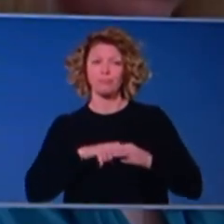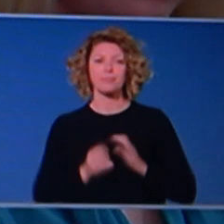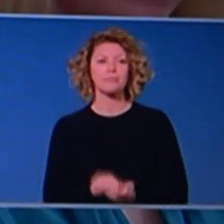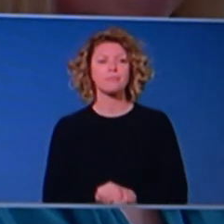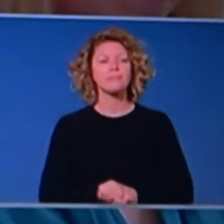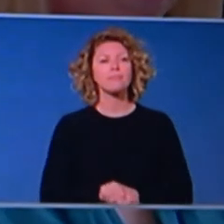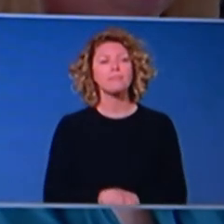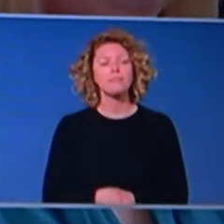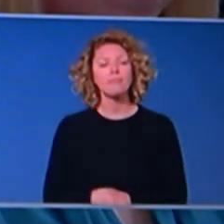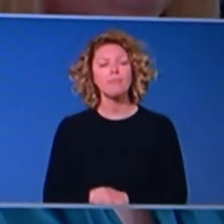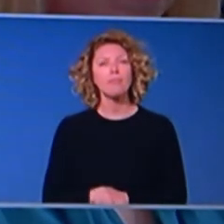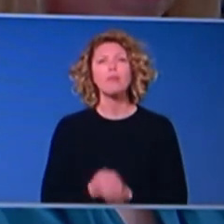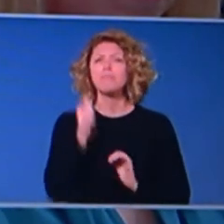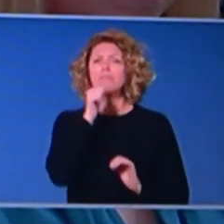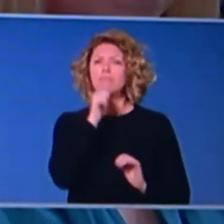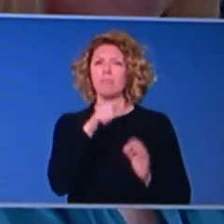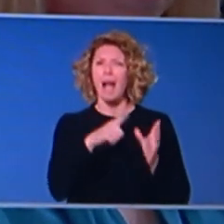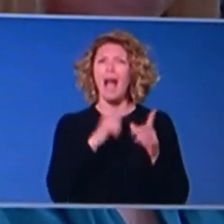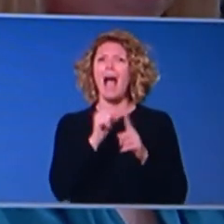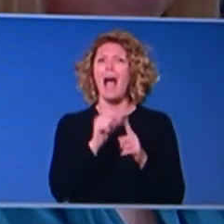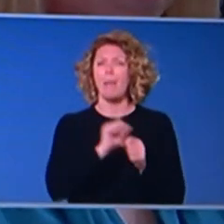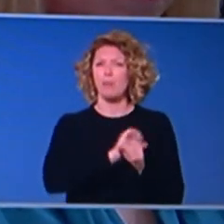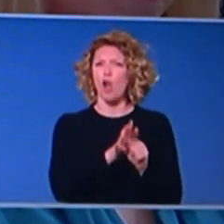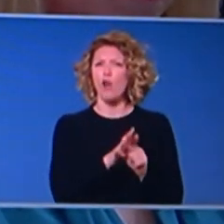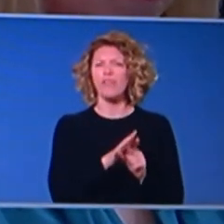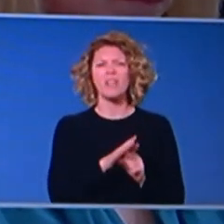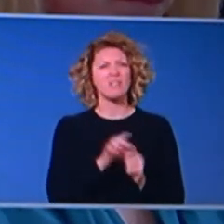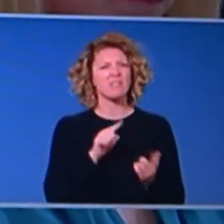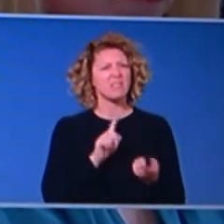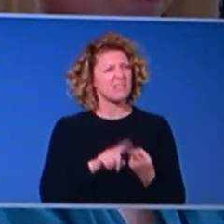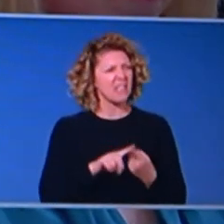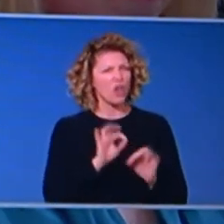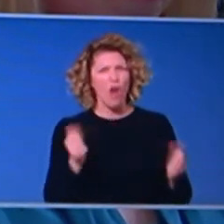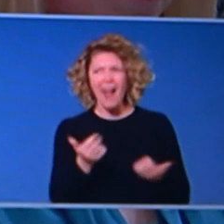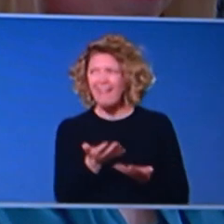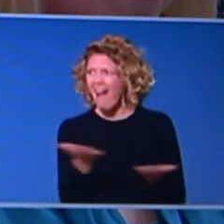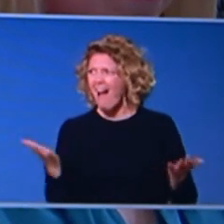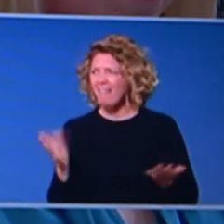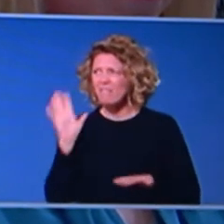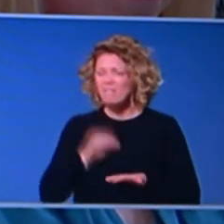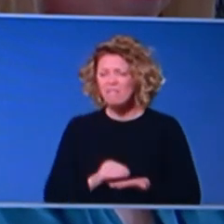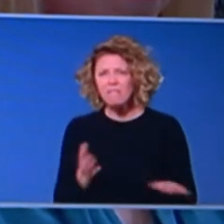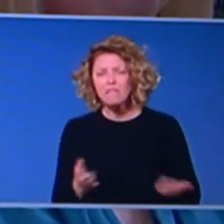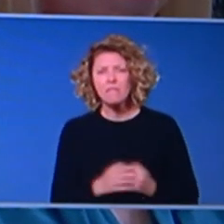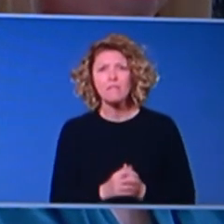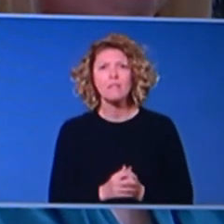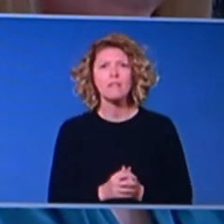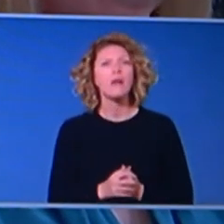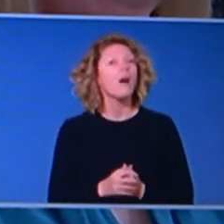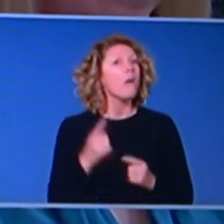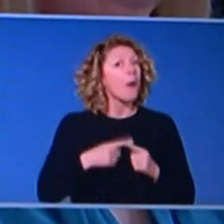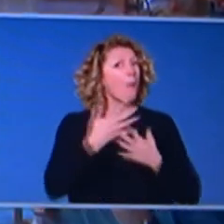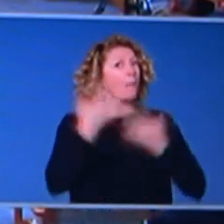Friday, will there still be further restrictions announced? Uh, and also something I think many Australians want to know the answer to, um, when can we go to the pub?